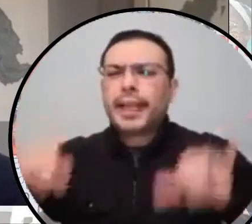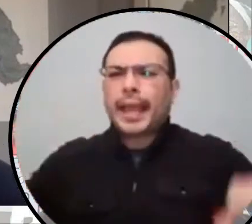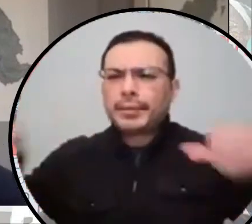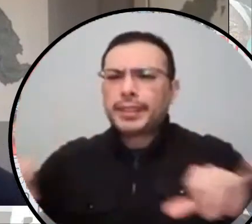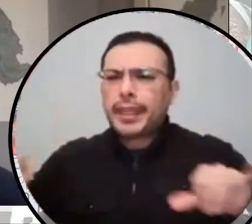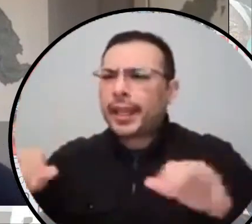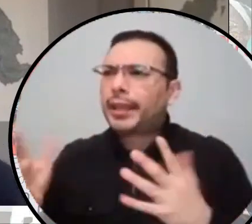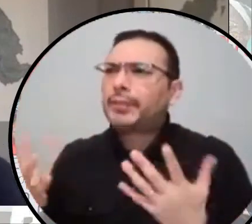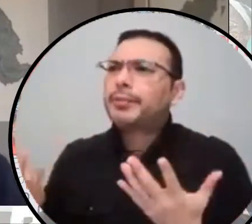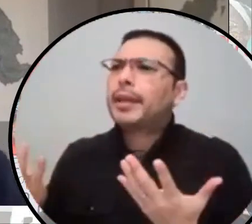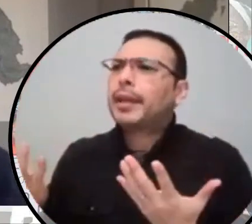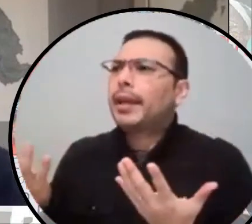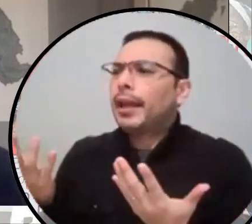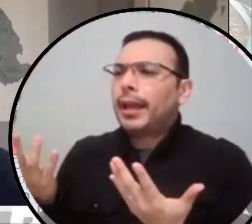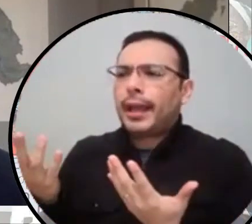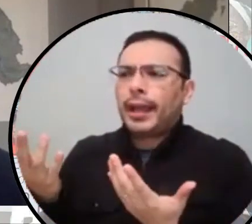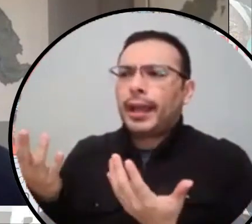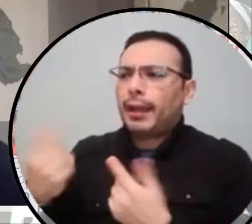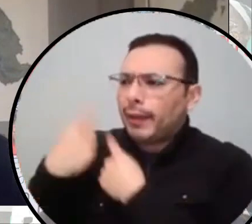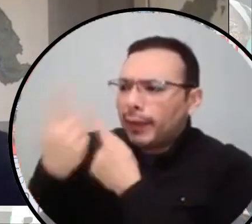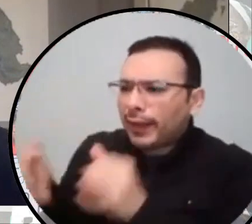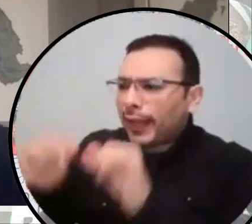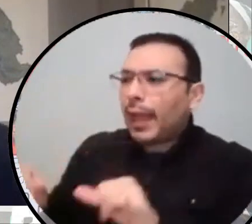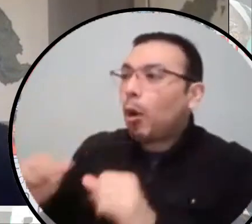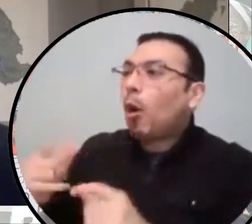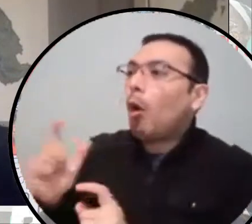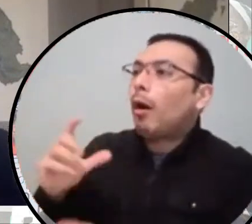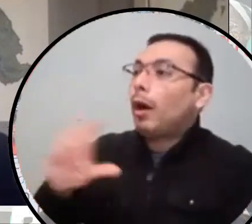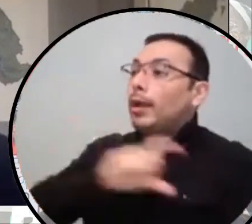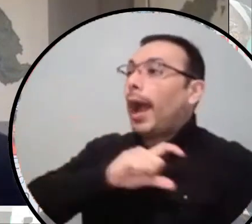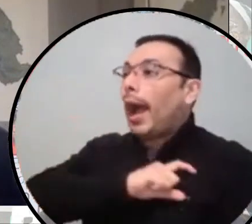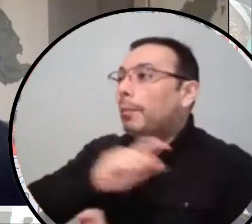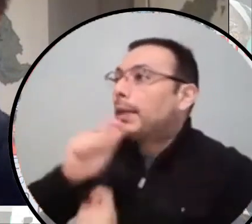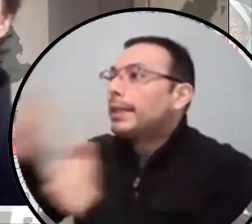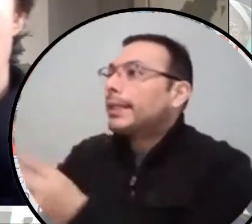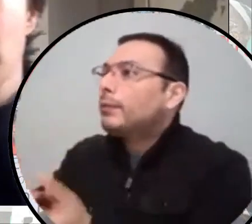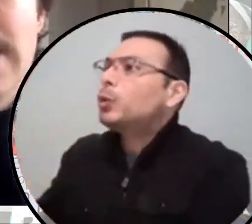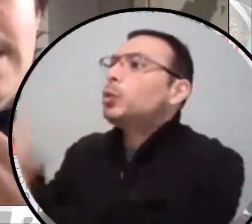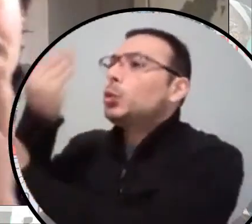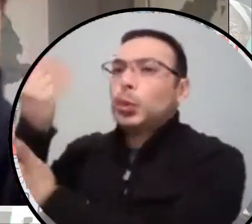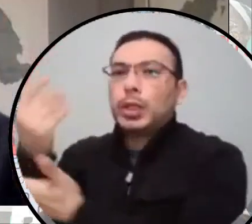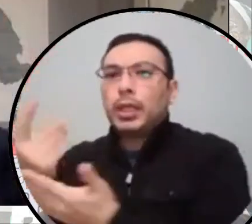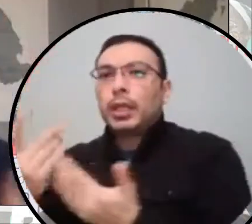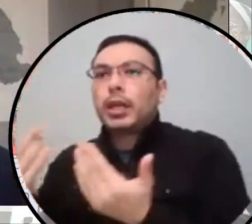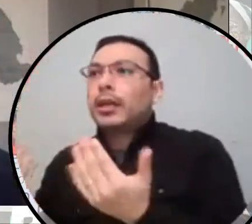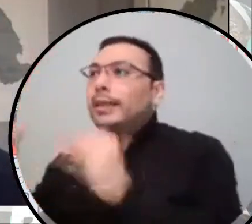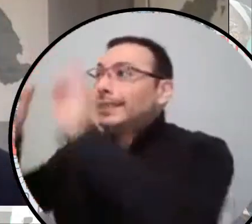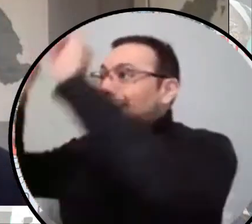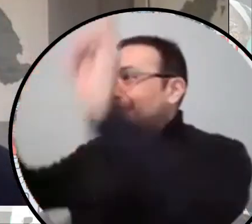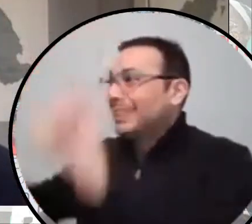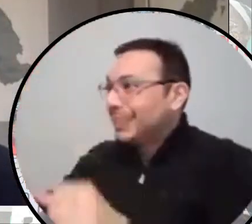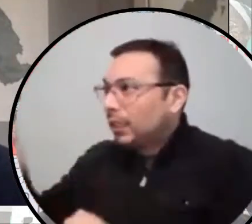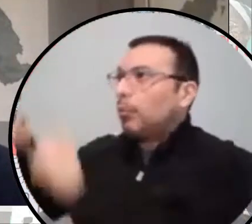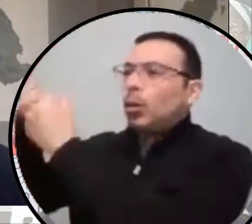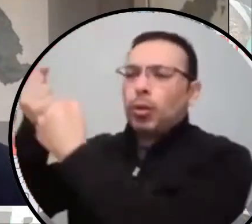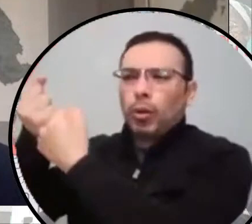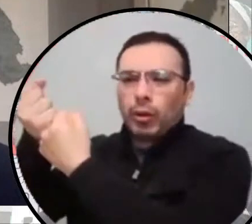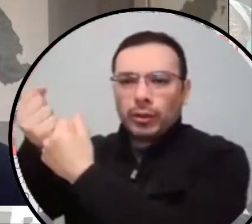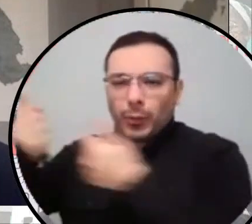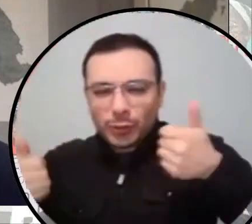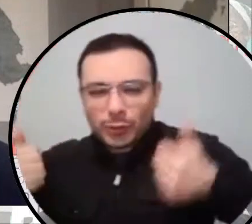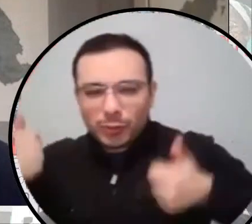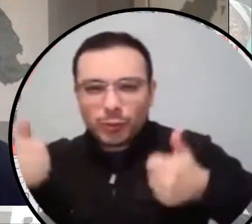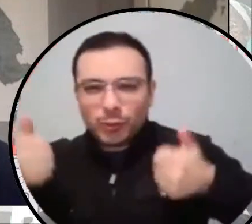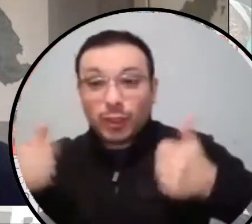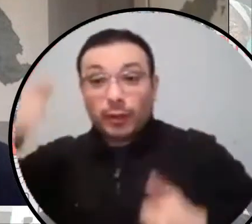police some new weapon or some fancy other outfit or some training that doesn't actually change what they do? And so to me, this is the